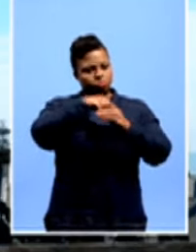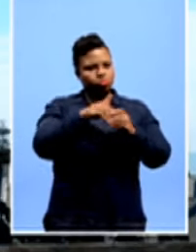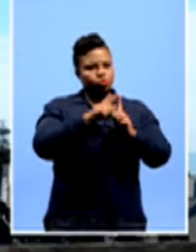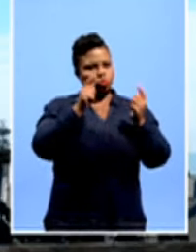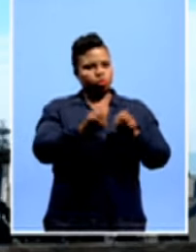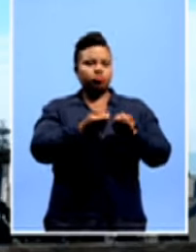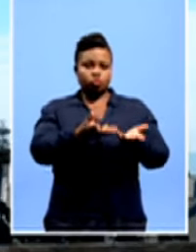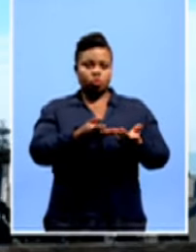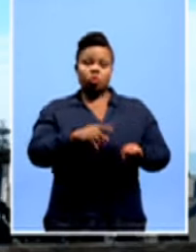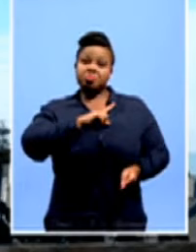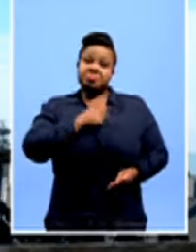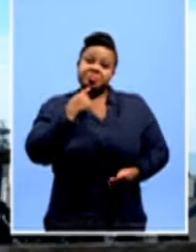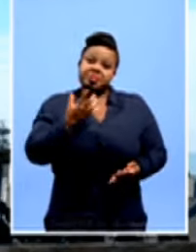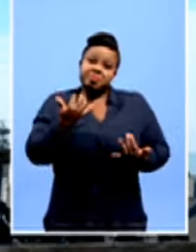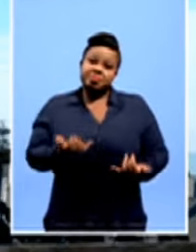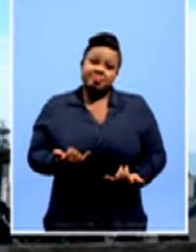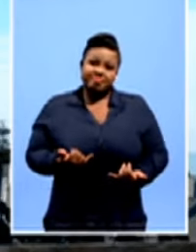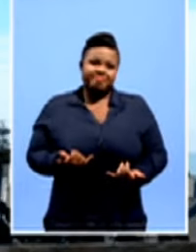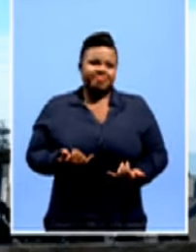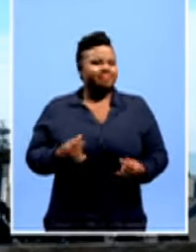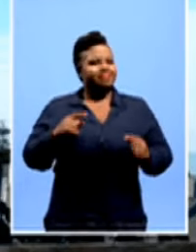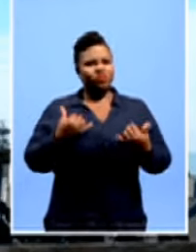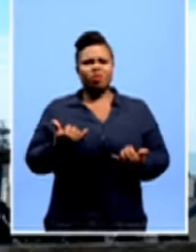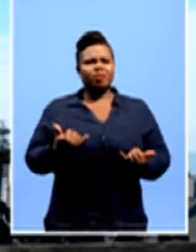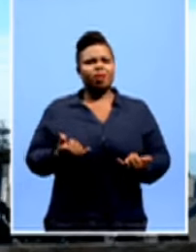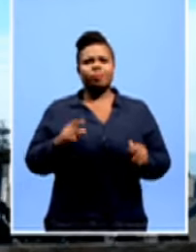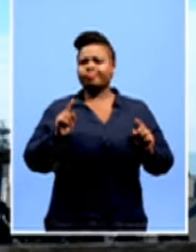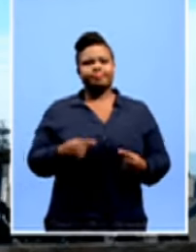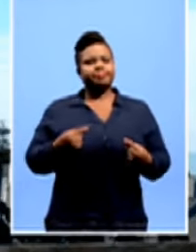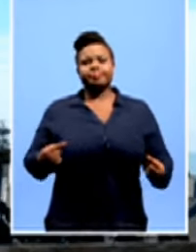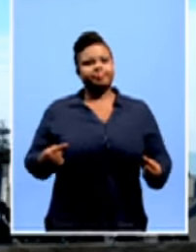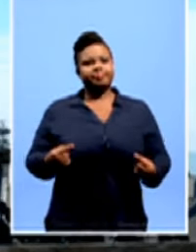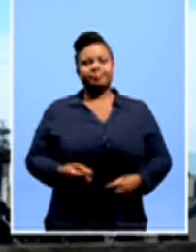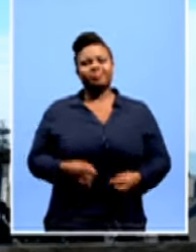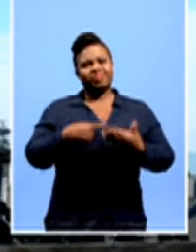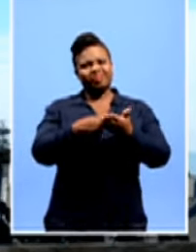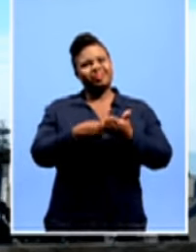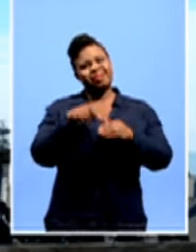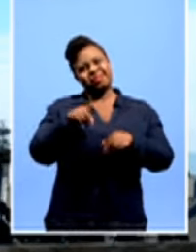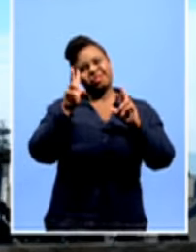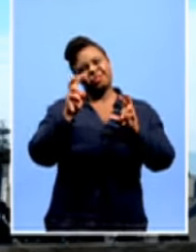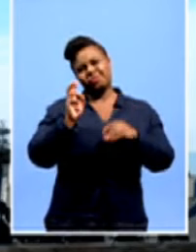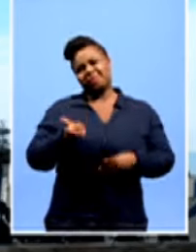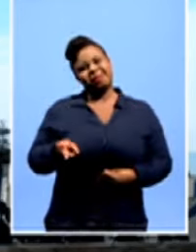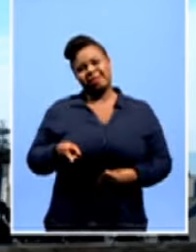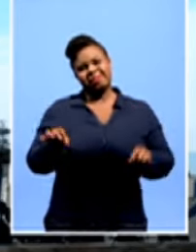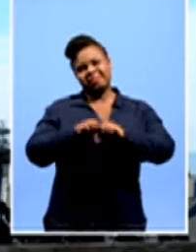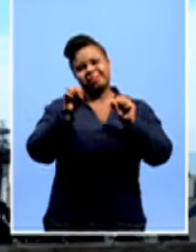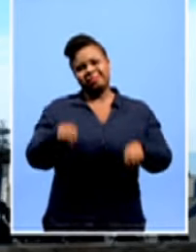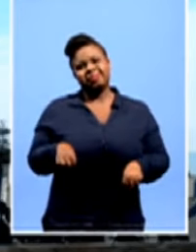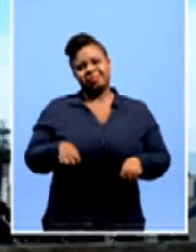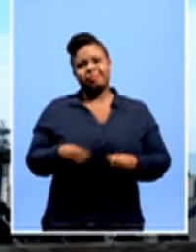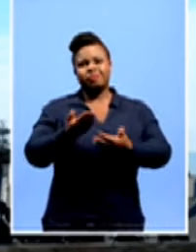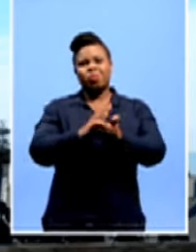fold. That's why I'm saying that we can't buy, at this point in time, to still be talking about the quota system,